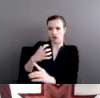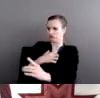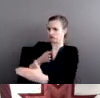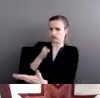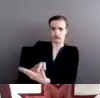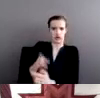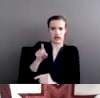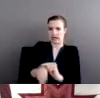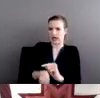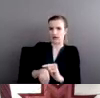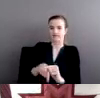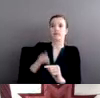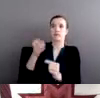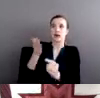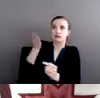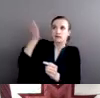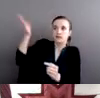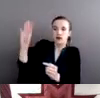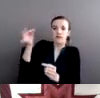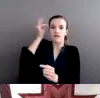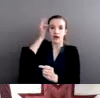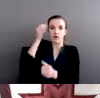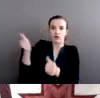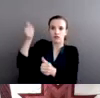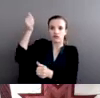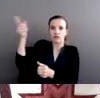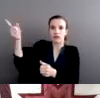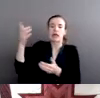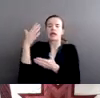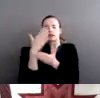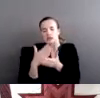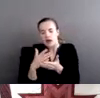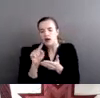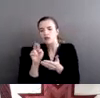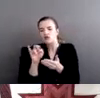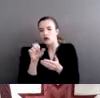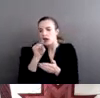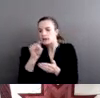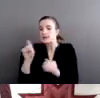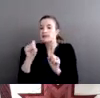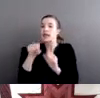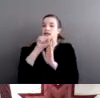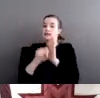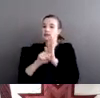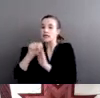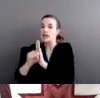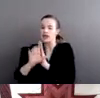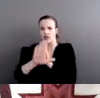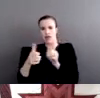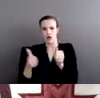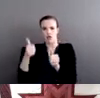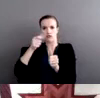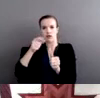or in some cases with certain tribes, it could be state officials, to prosecute these types of crimes.